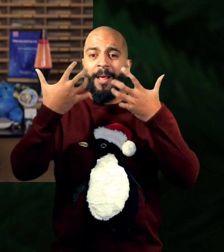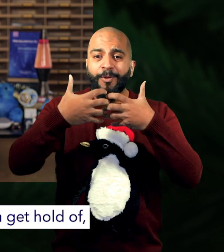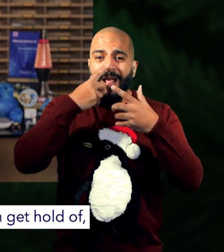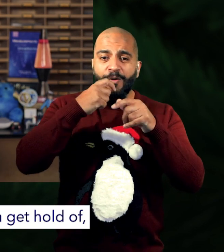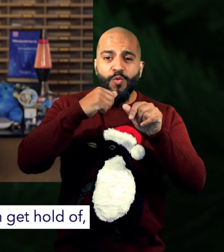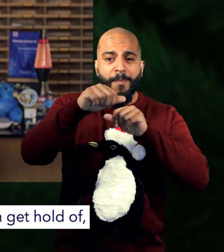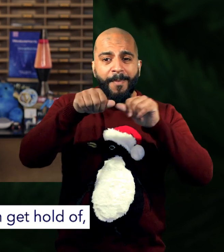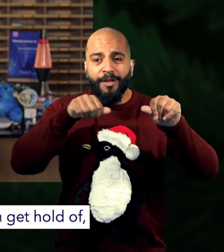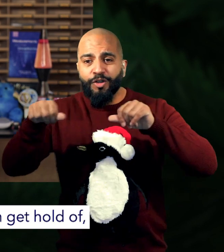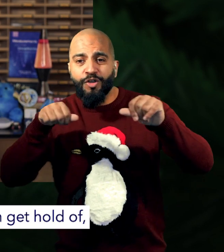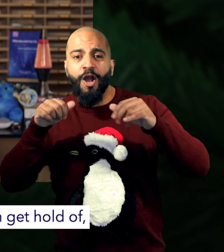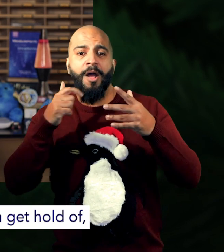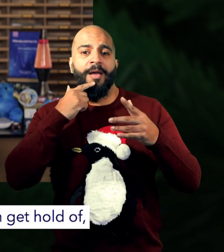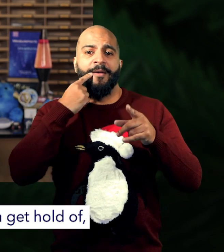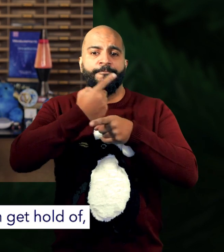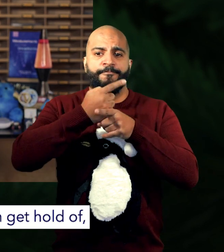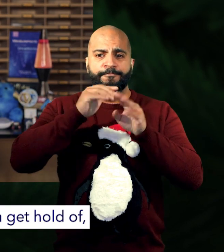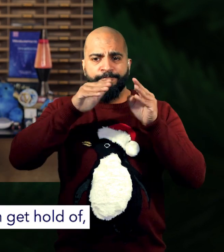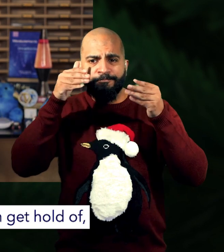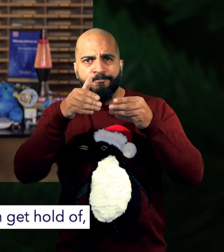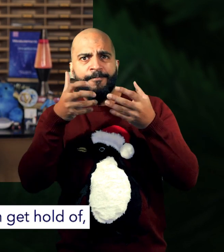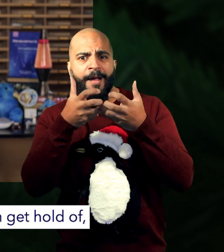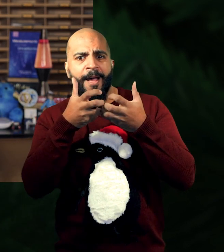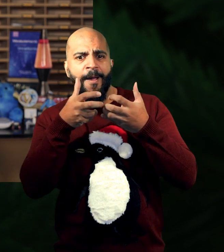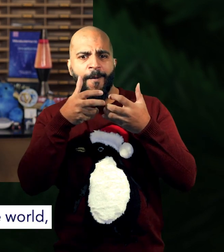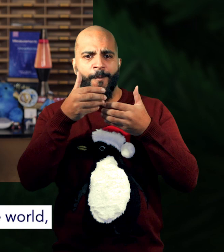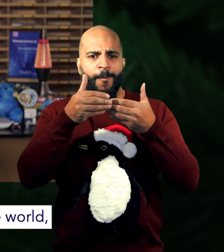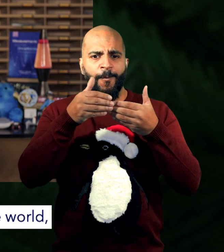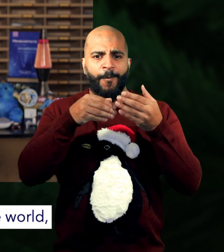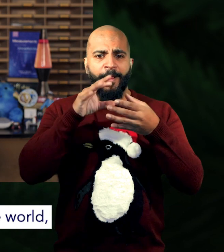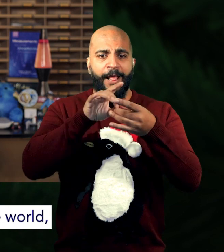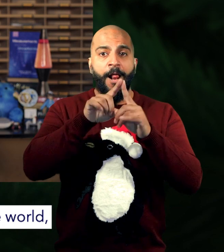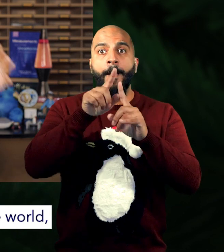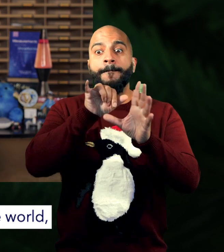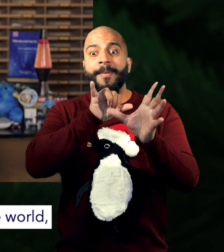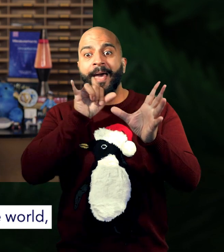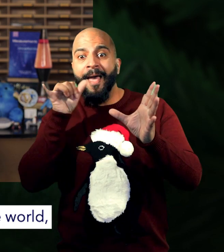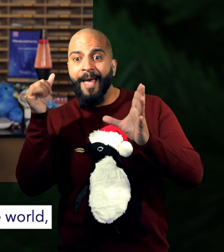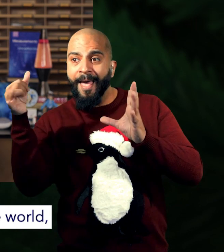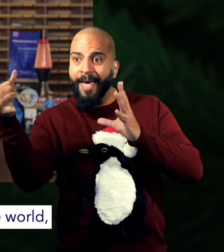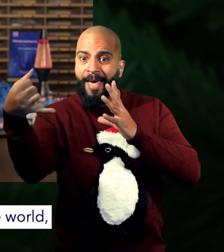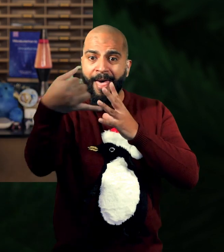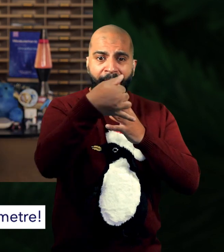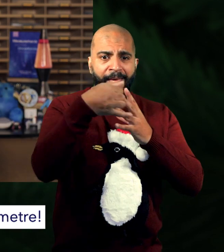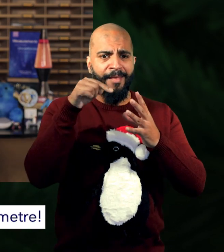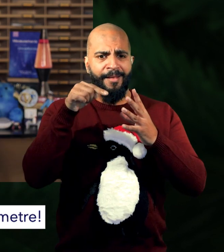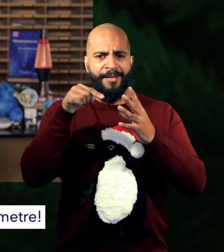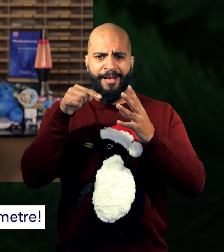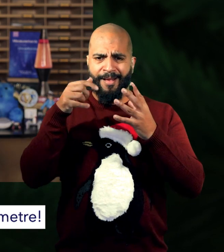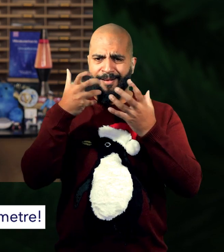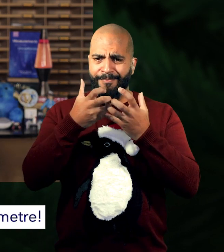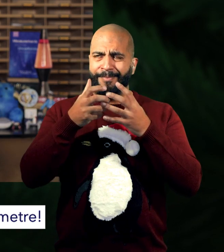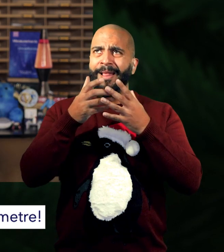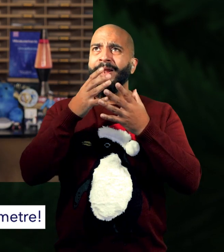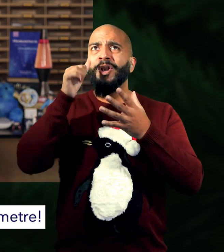us. We're pretty good at accurately measuring things that we can get hold of. Like, we can even fly an aeroplane all the way around the world and figure out the